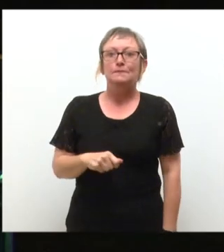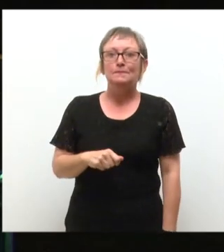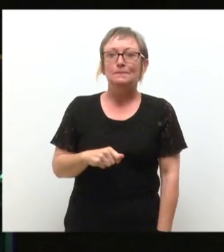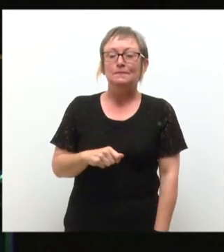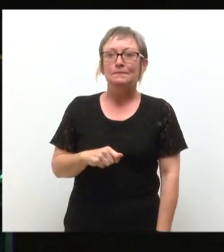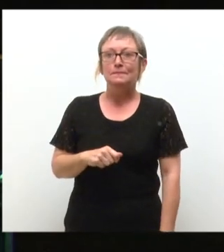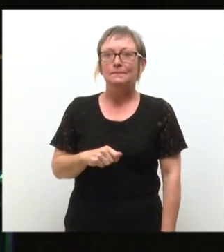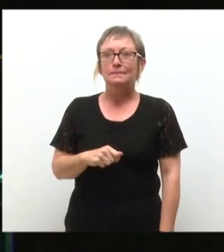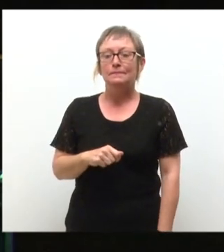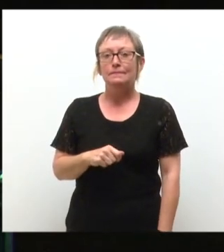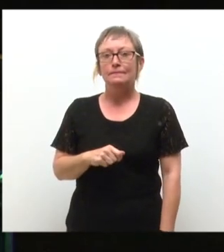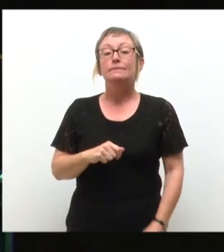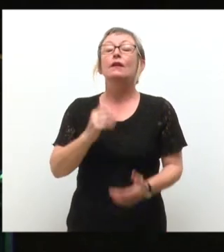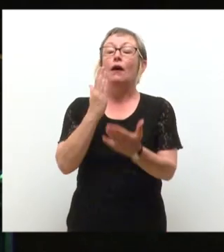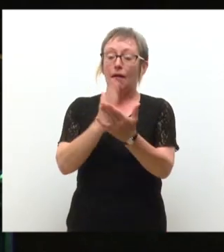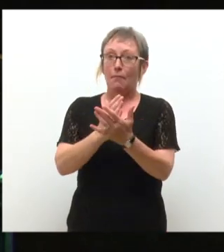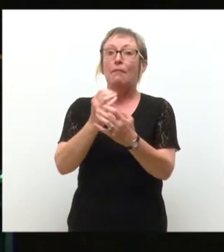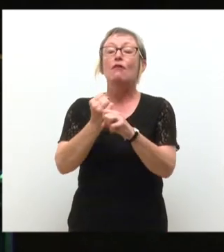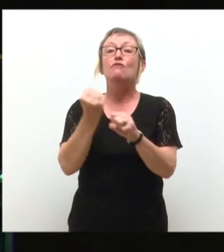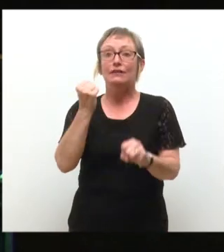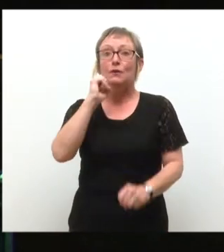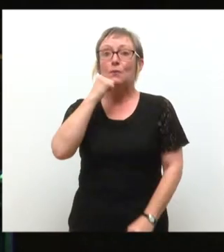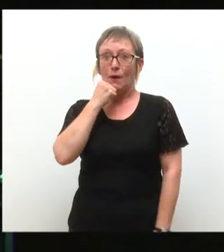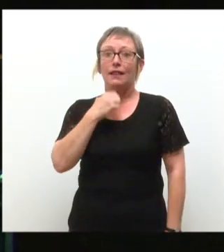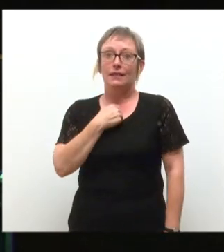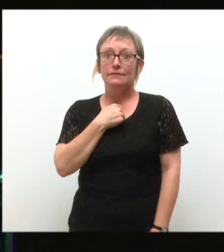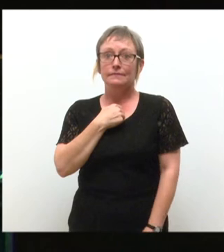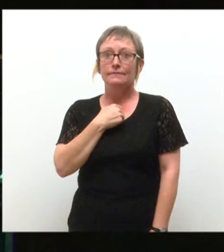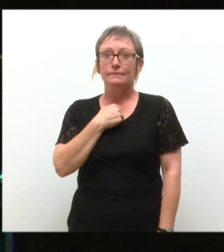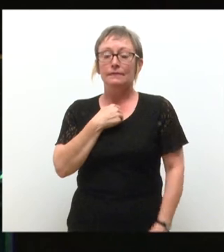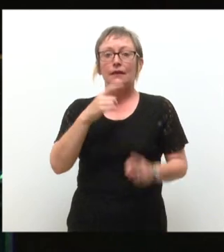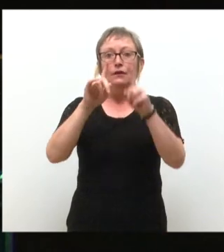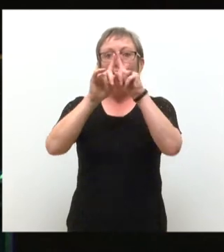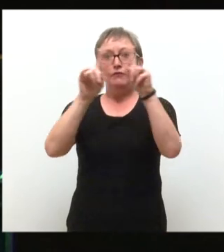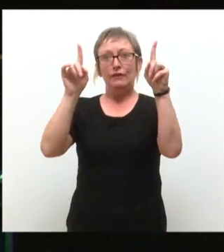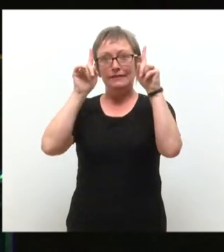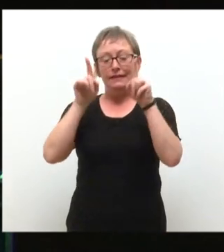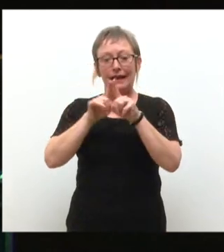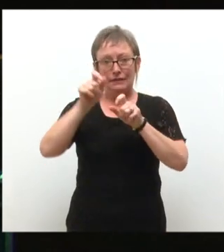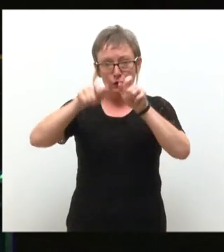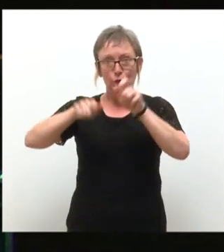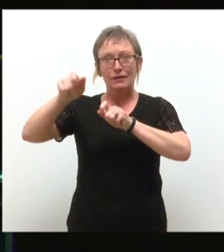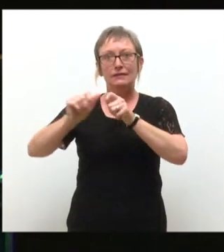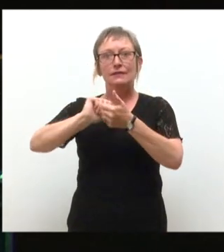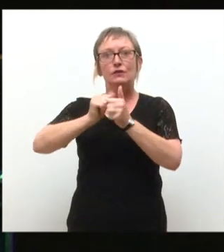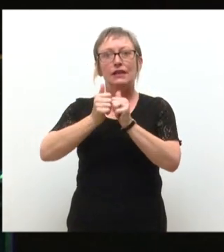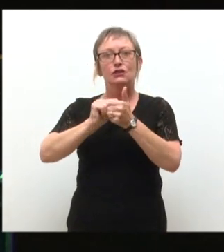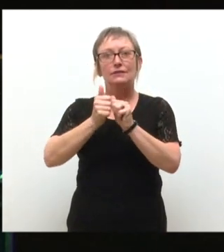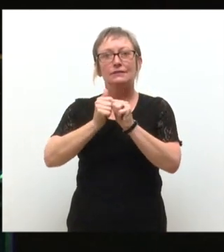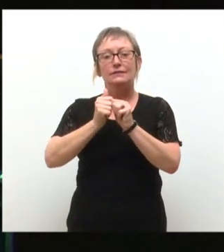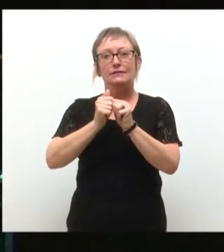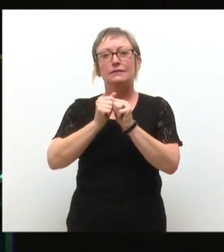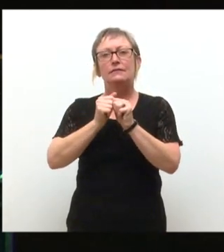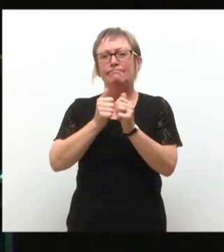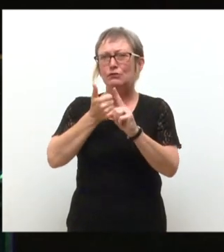You will graduate. The University and the Students' Association have lots